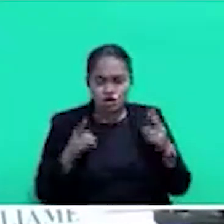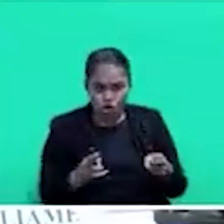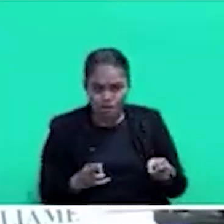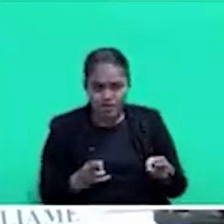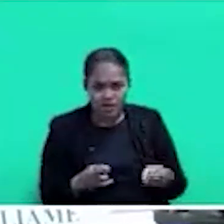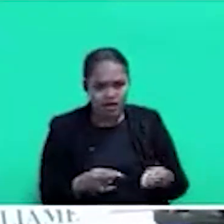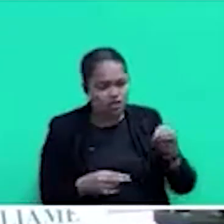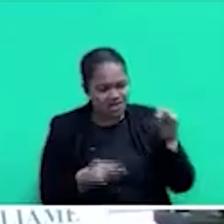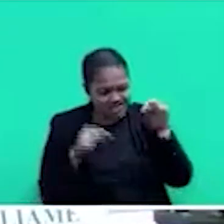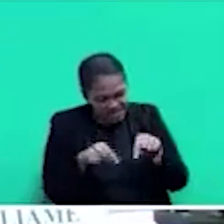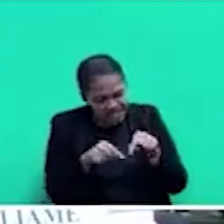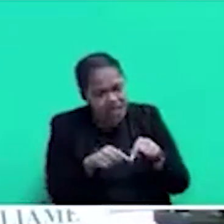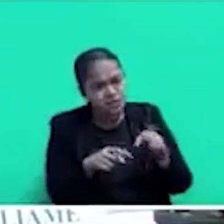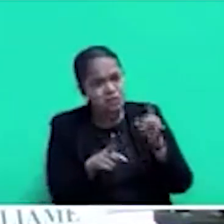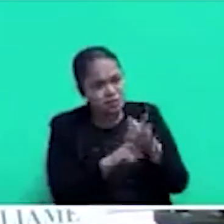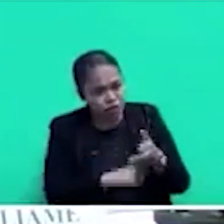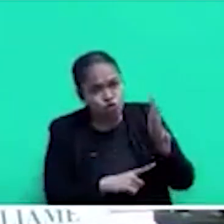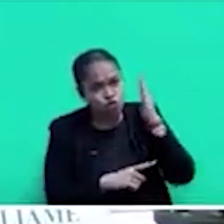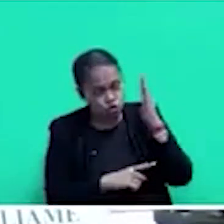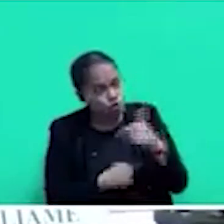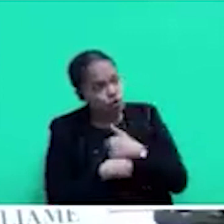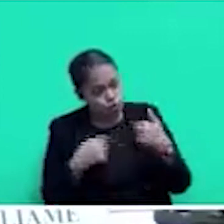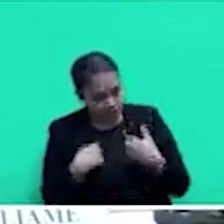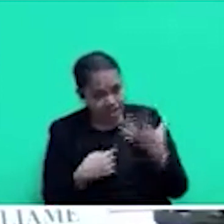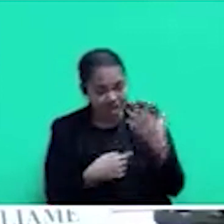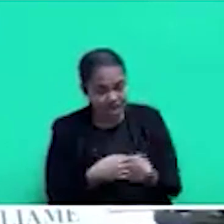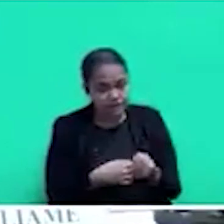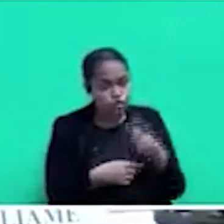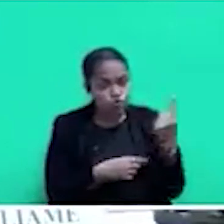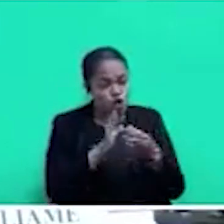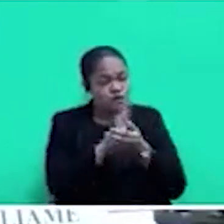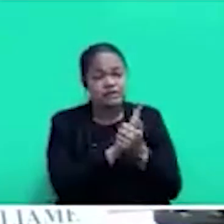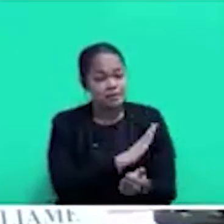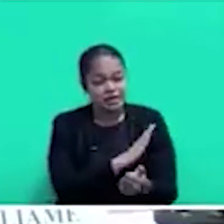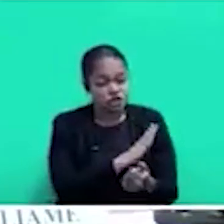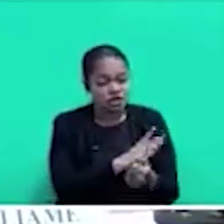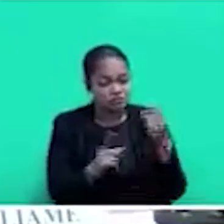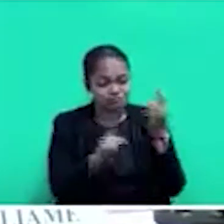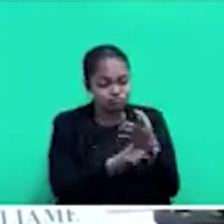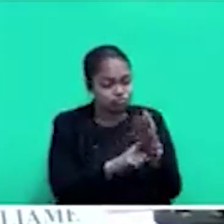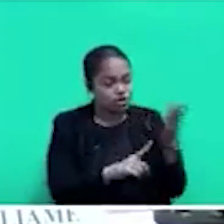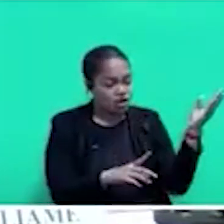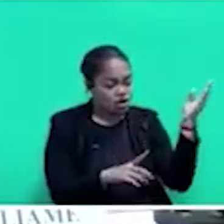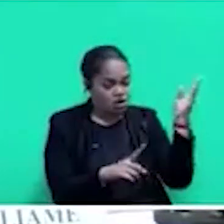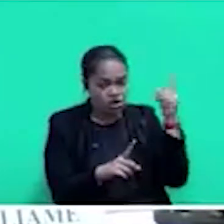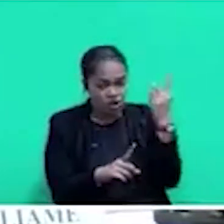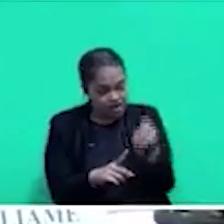these special schools, do we have those specialists that deal with